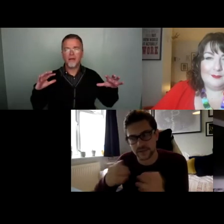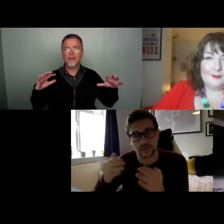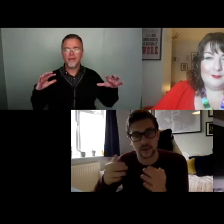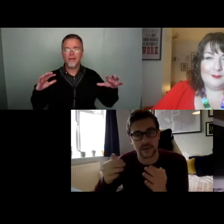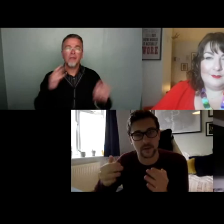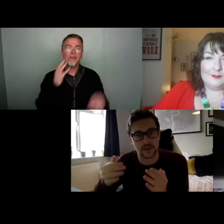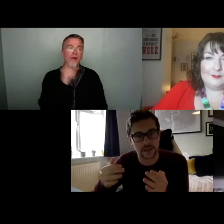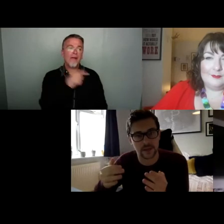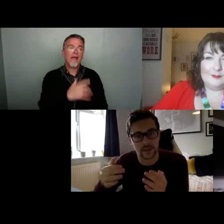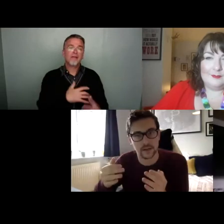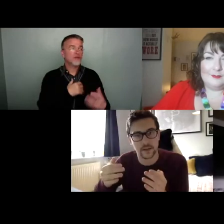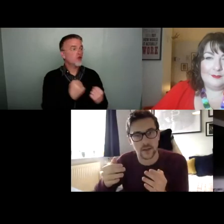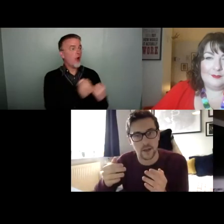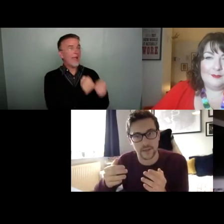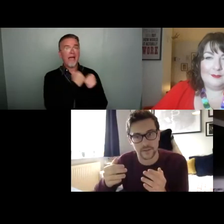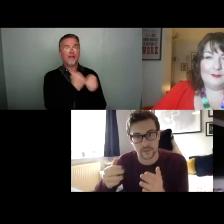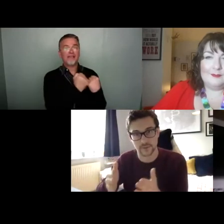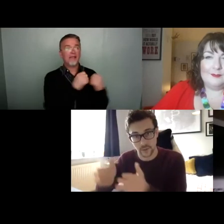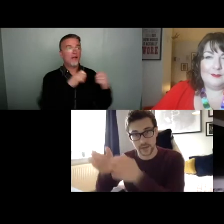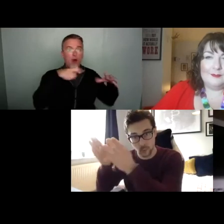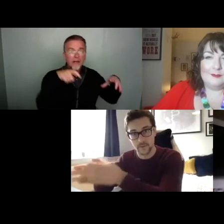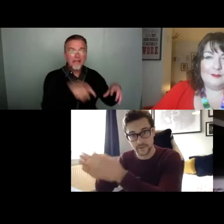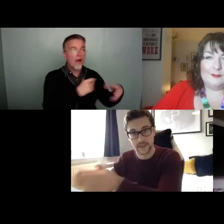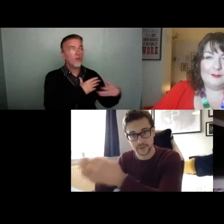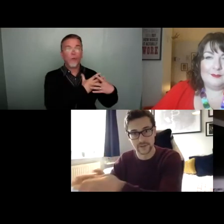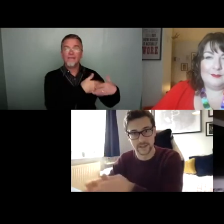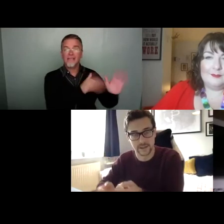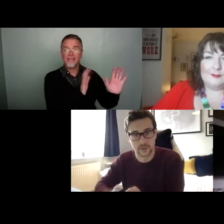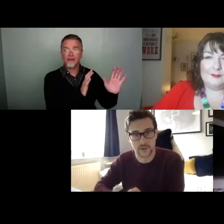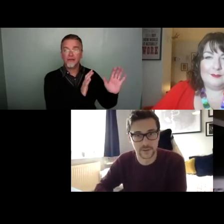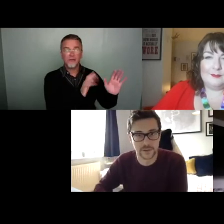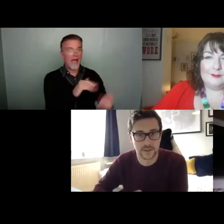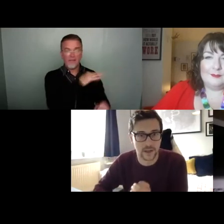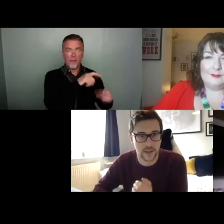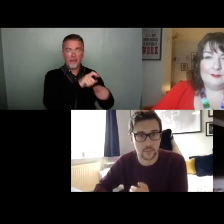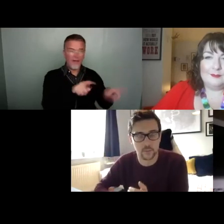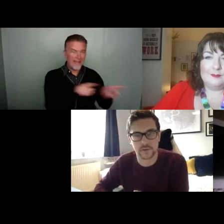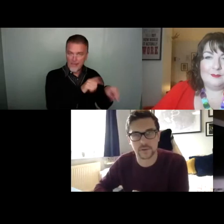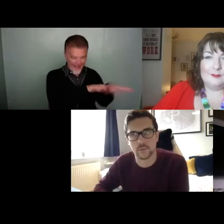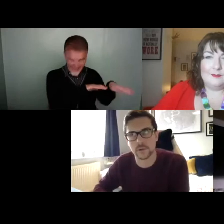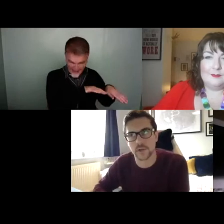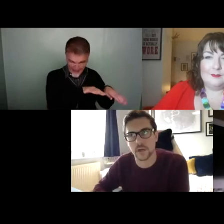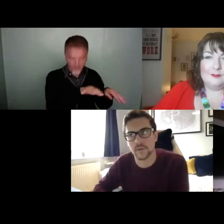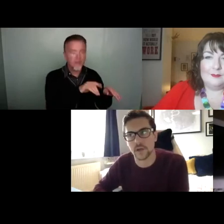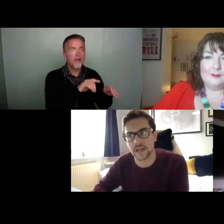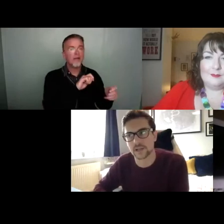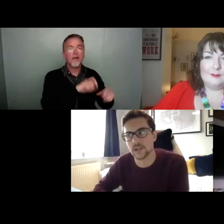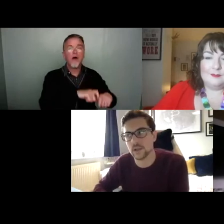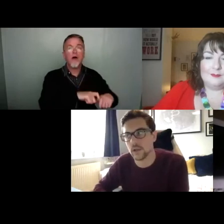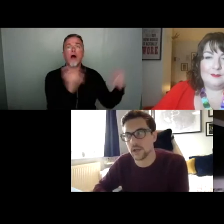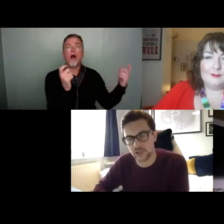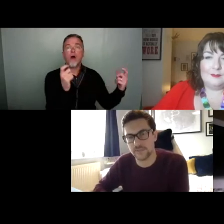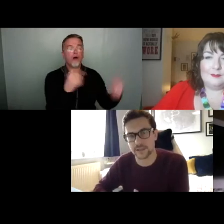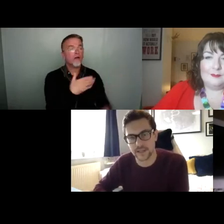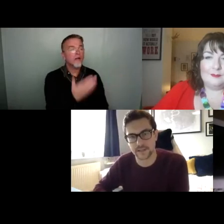sort of sense of solidarity nationally, um, in terms of doing one thing, which is sitting in your house, um, was, was over. Actually